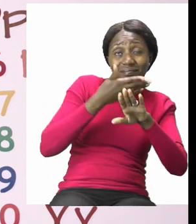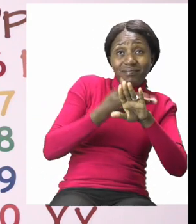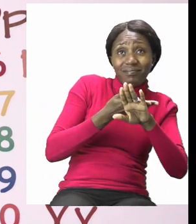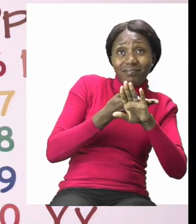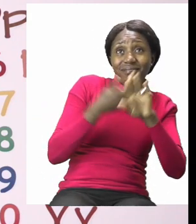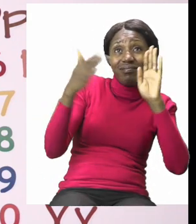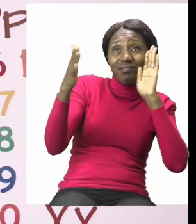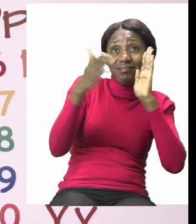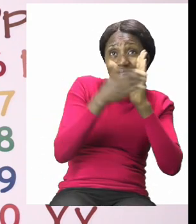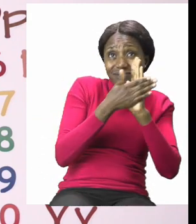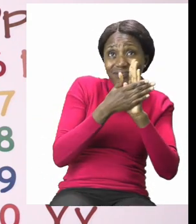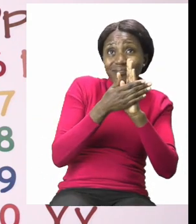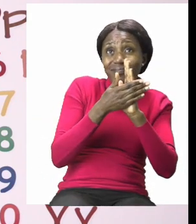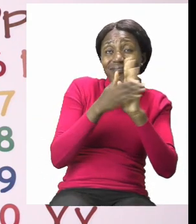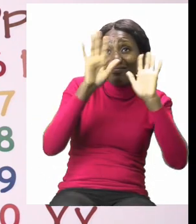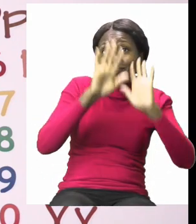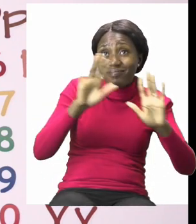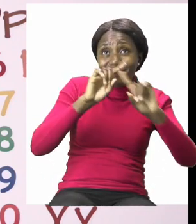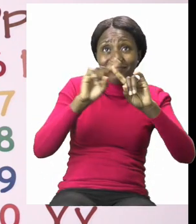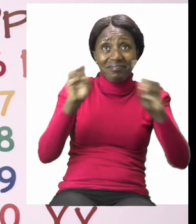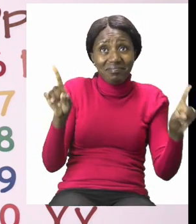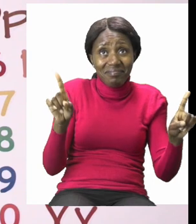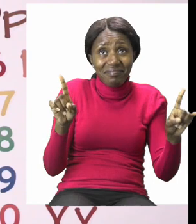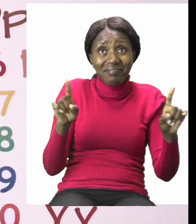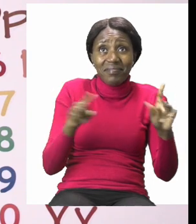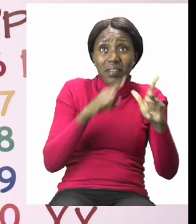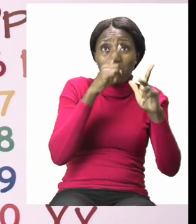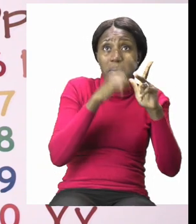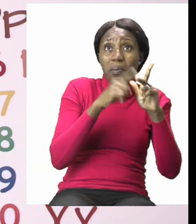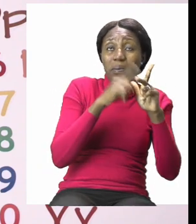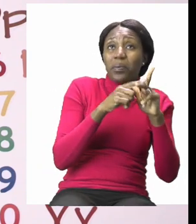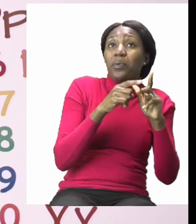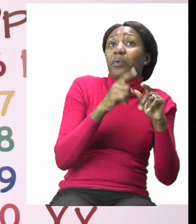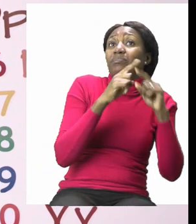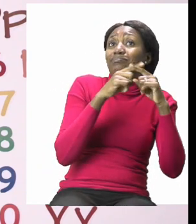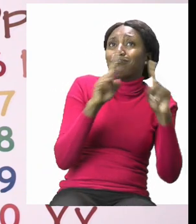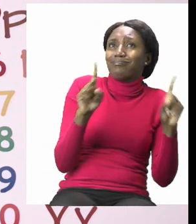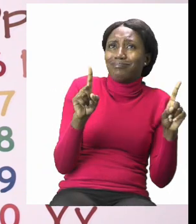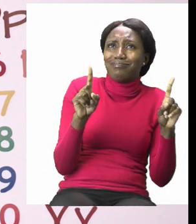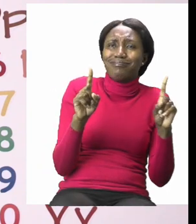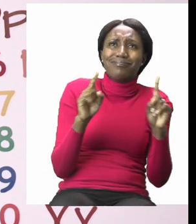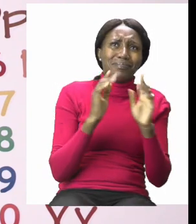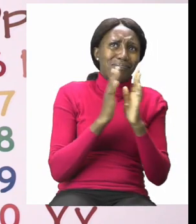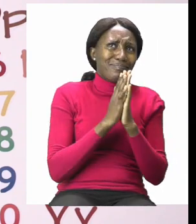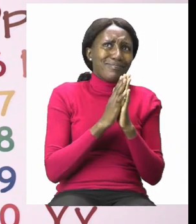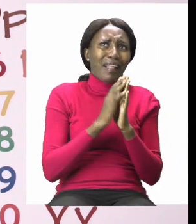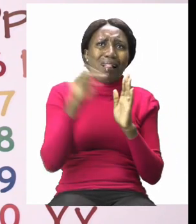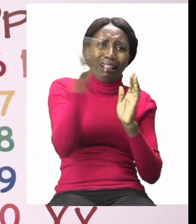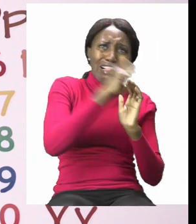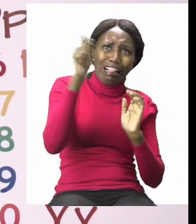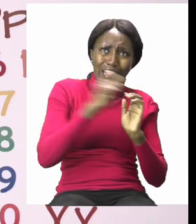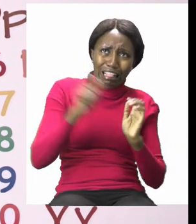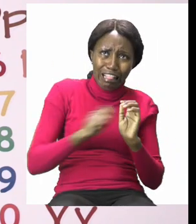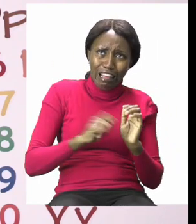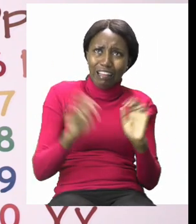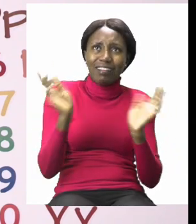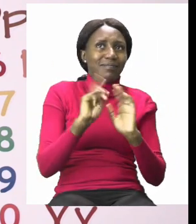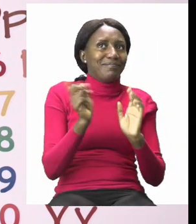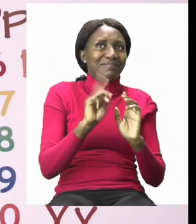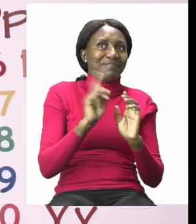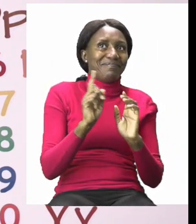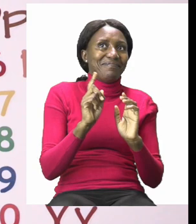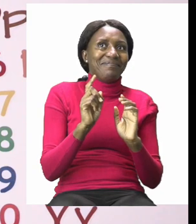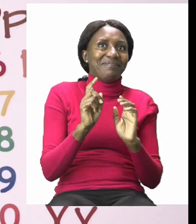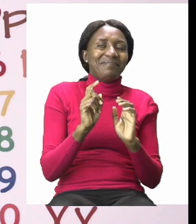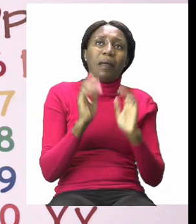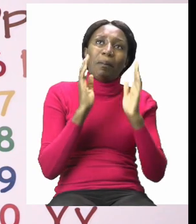the windows. So you need to be very careful. Please don't just colour colour colour colour. No. I'd like you